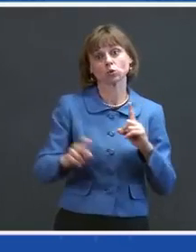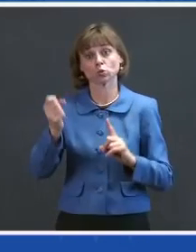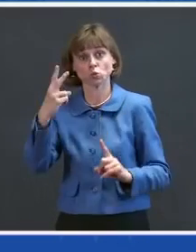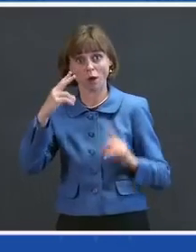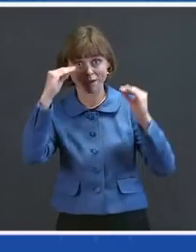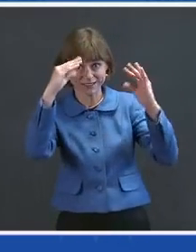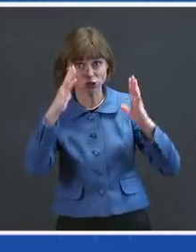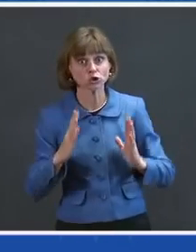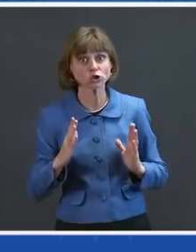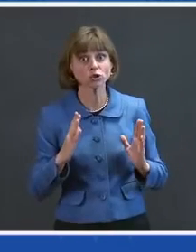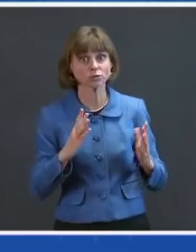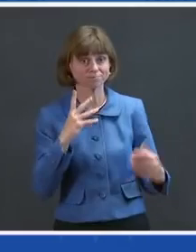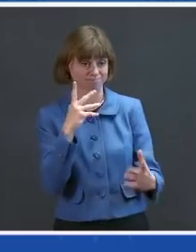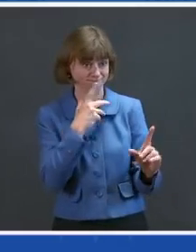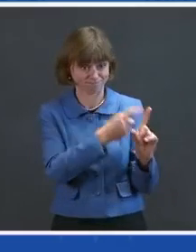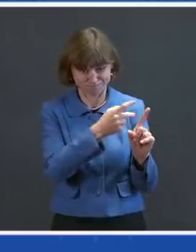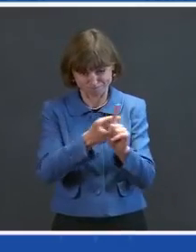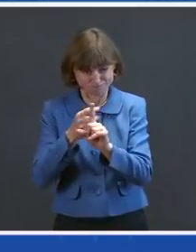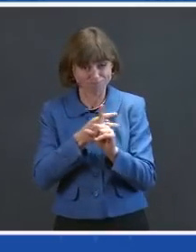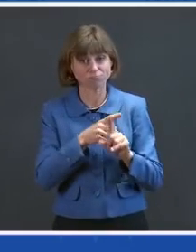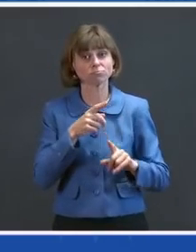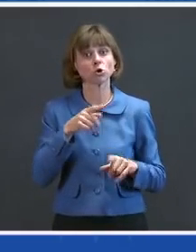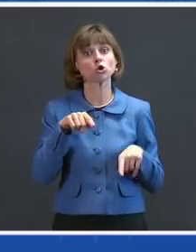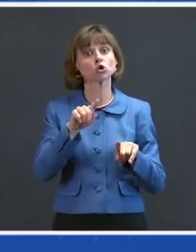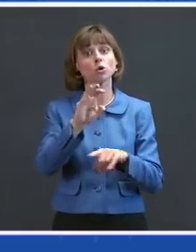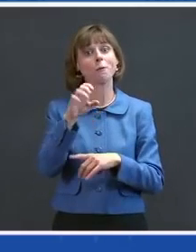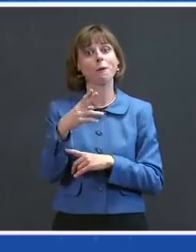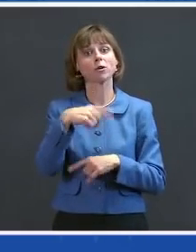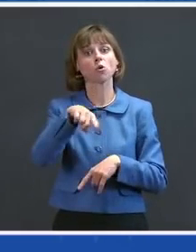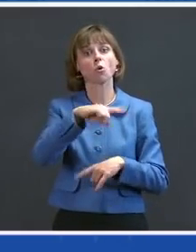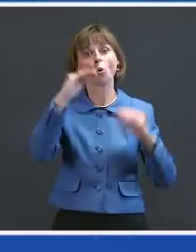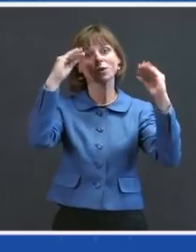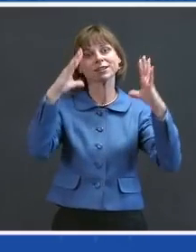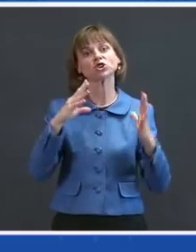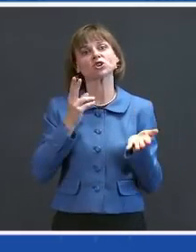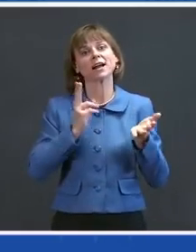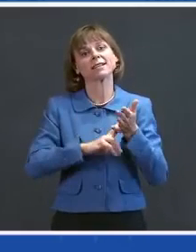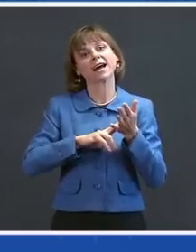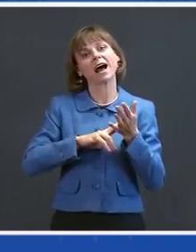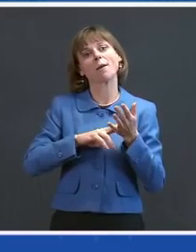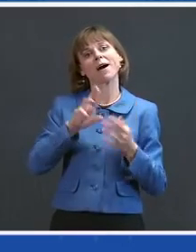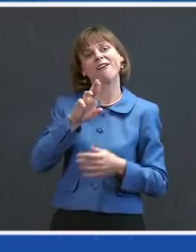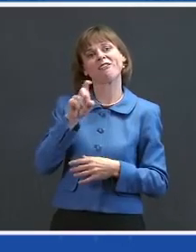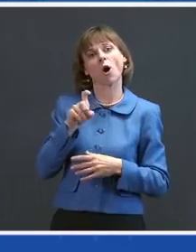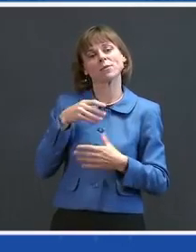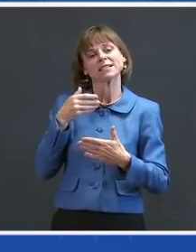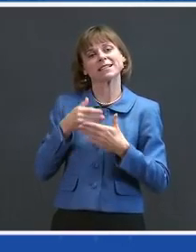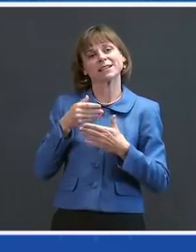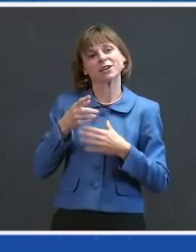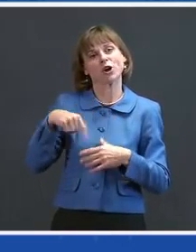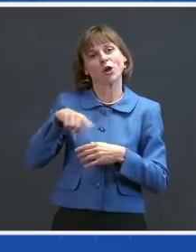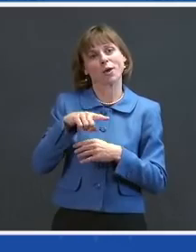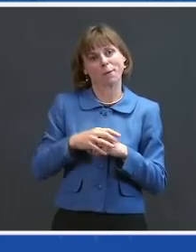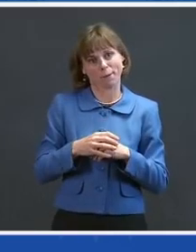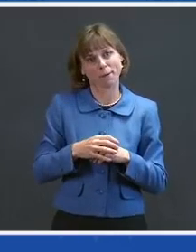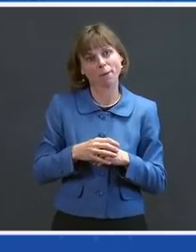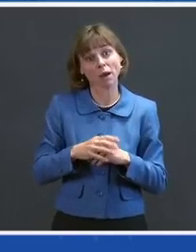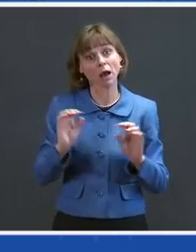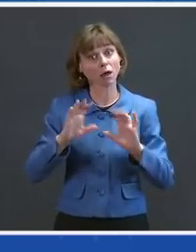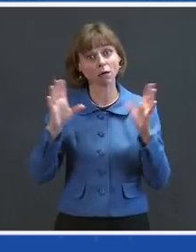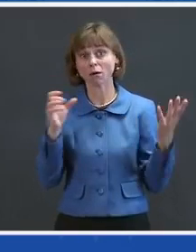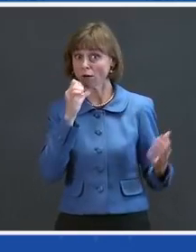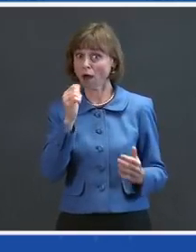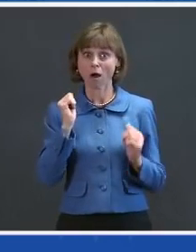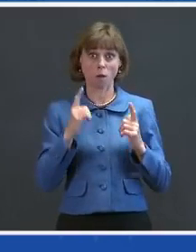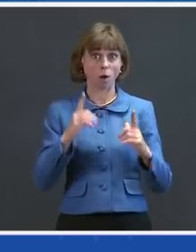March, they will be able to sign up for an appointment at a pharmacy near them. And I want to be very clear. Not every